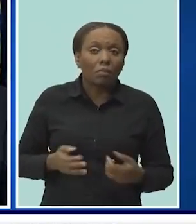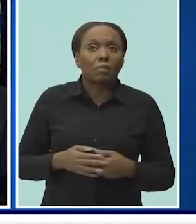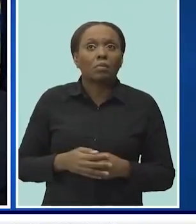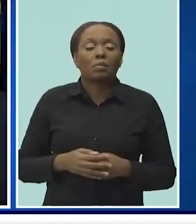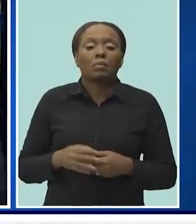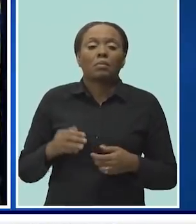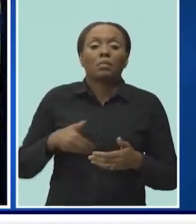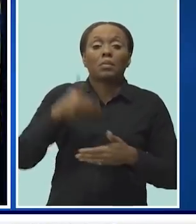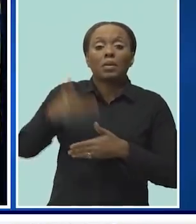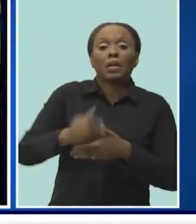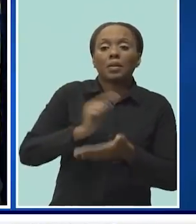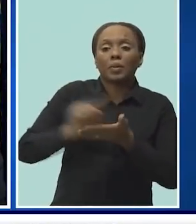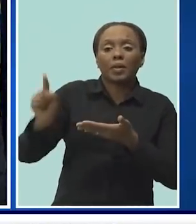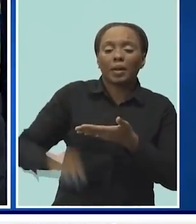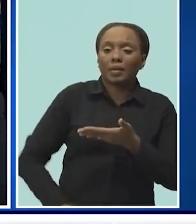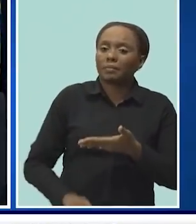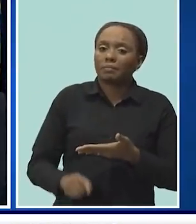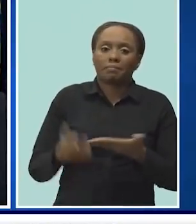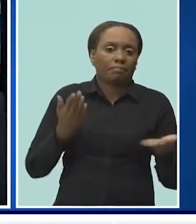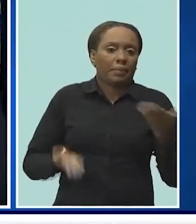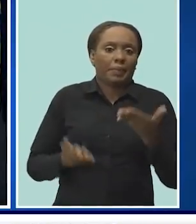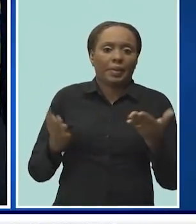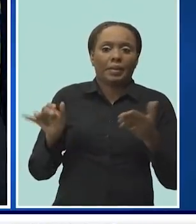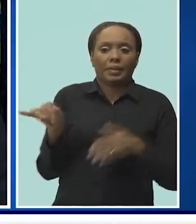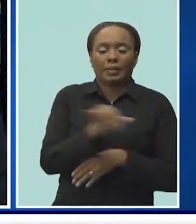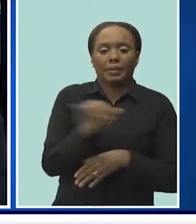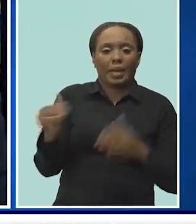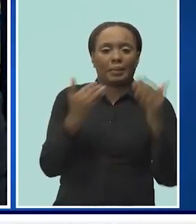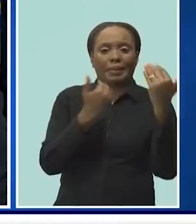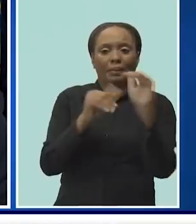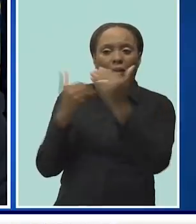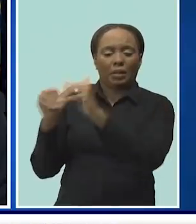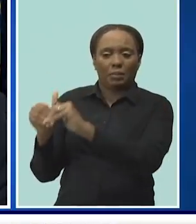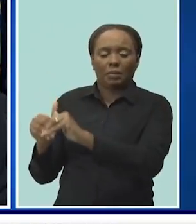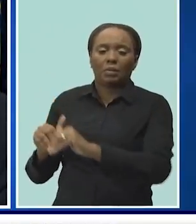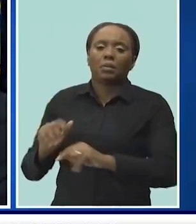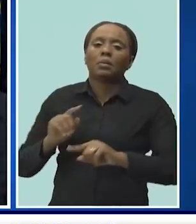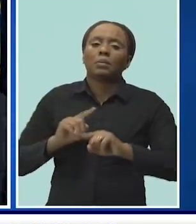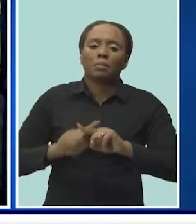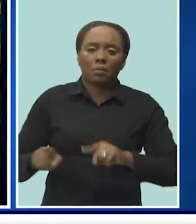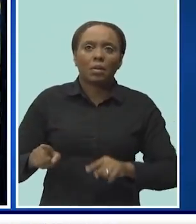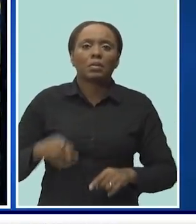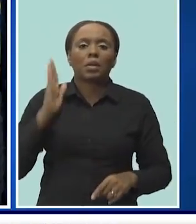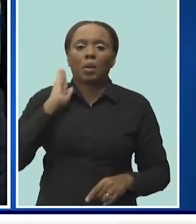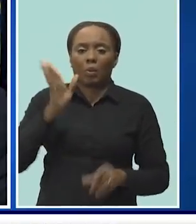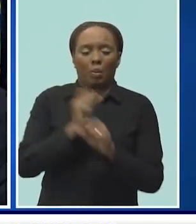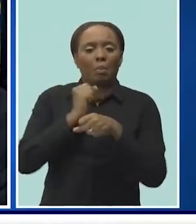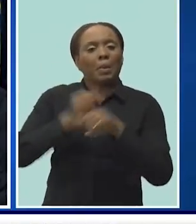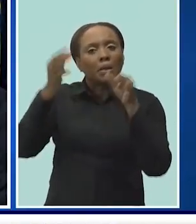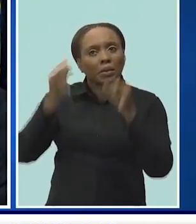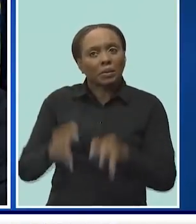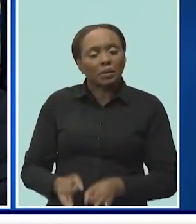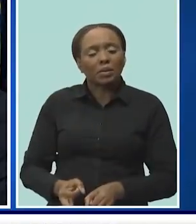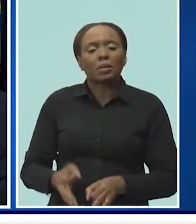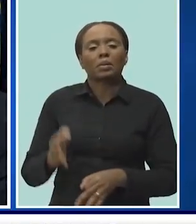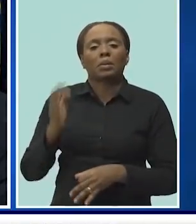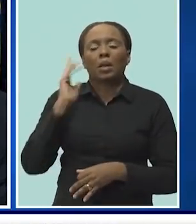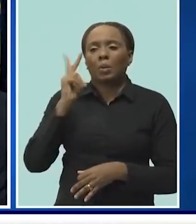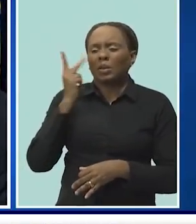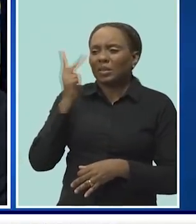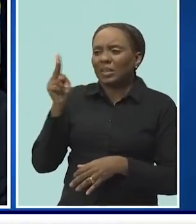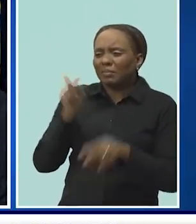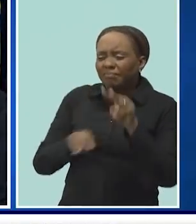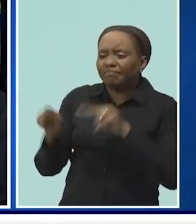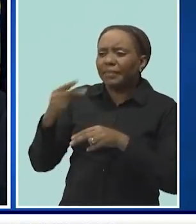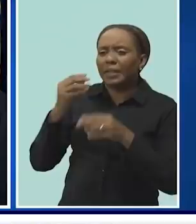be subject to the same restrictions or it may not. But that is going to be an informed decision based on the analysis of